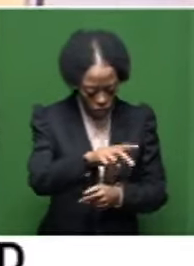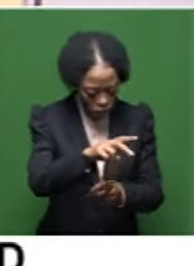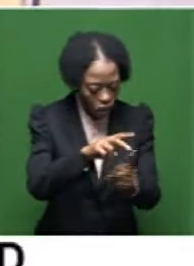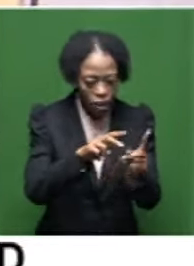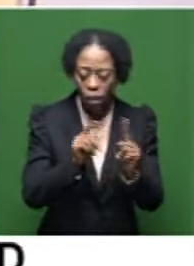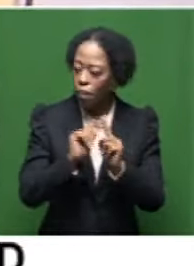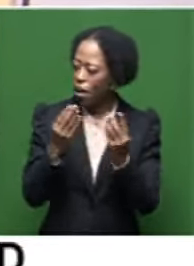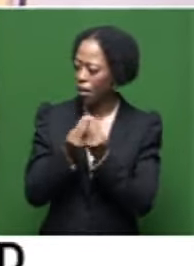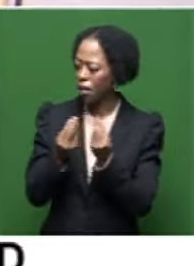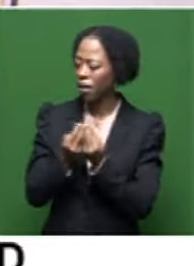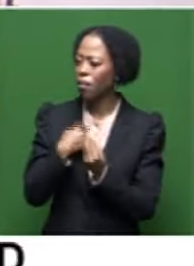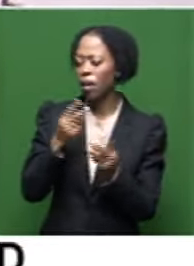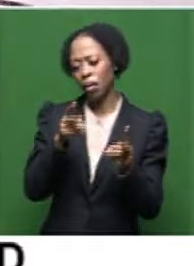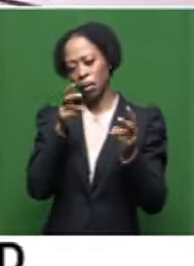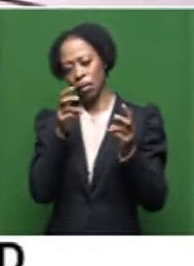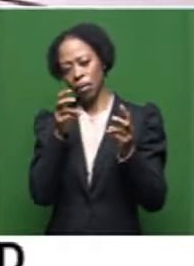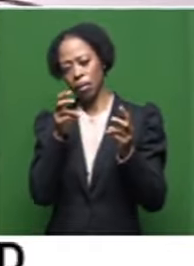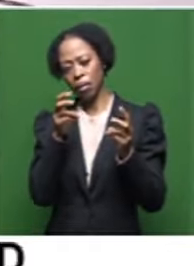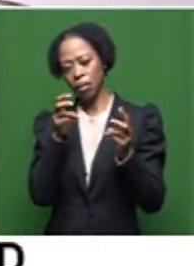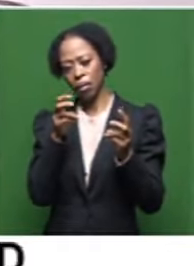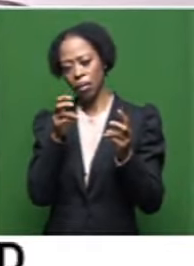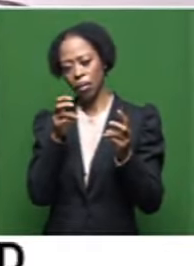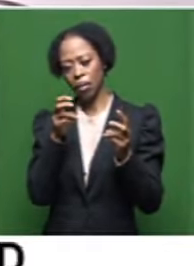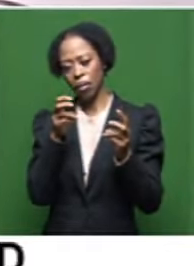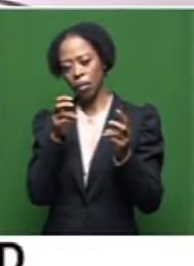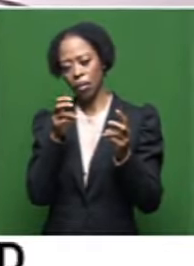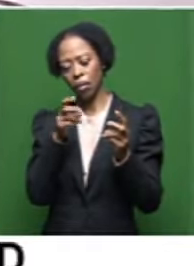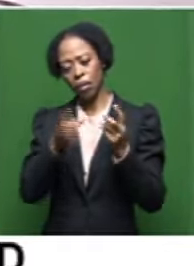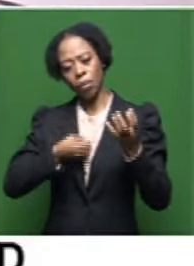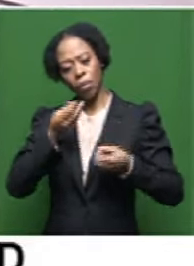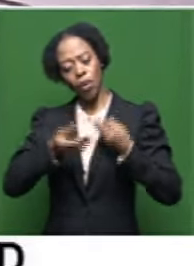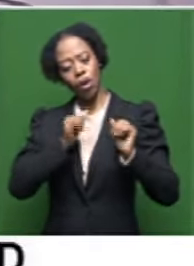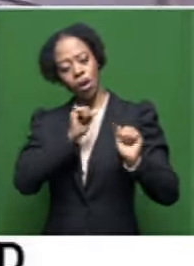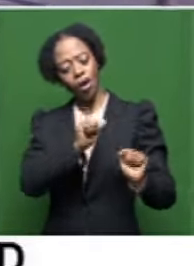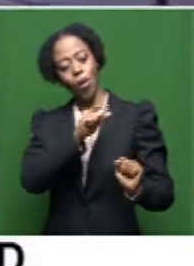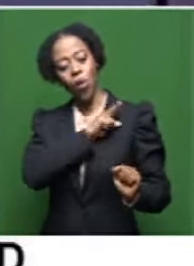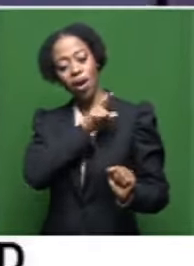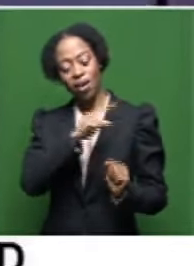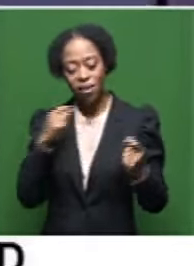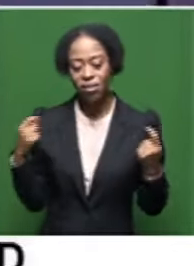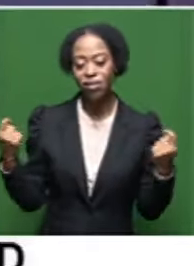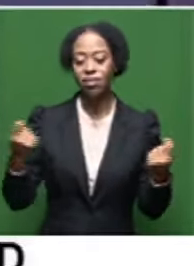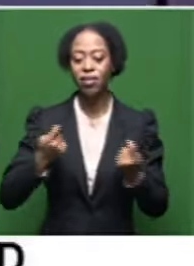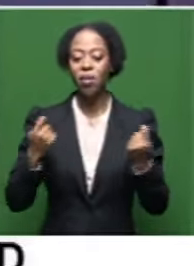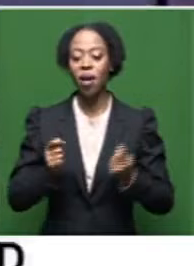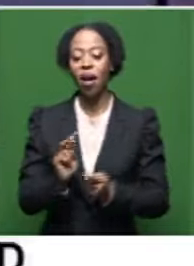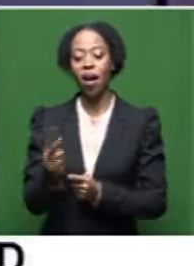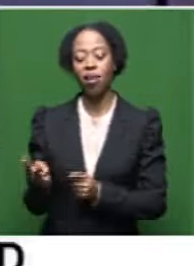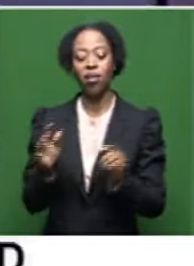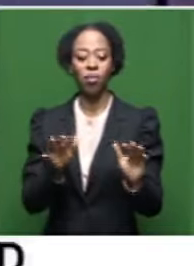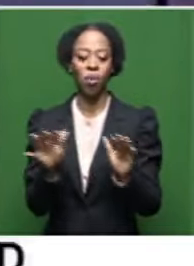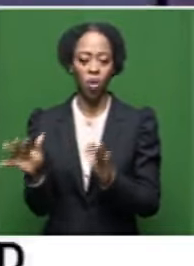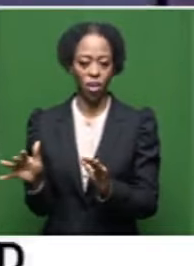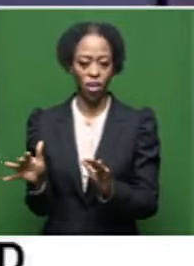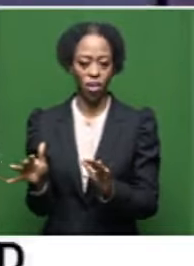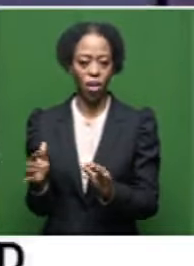it sums up to me, the essence of Don Matera's poetry, because he celebrated others, you know, he